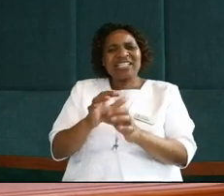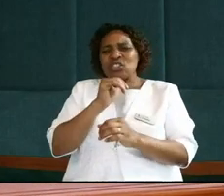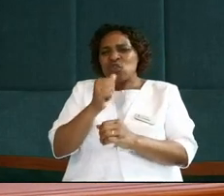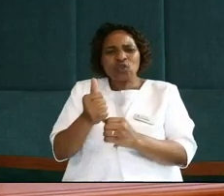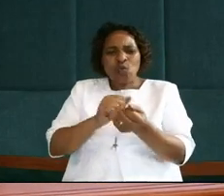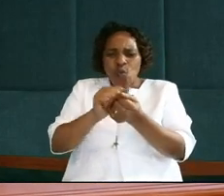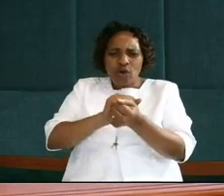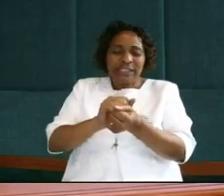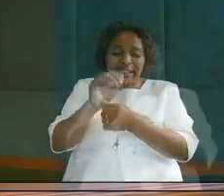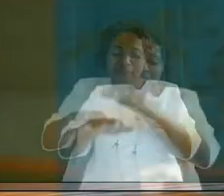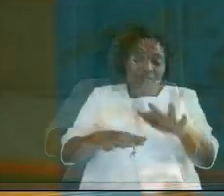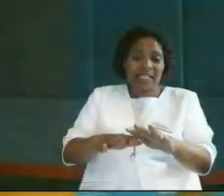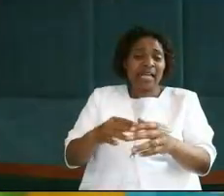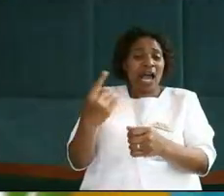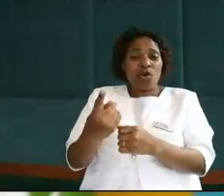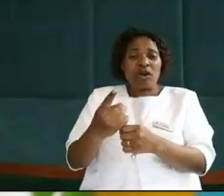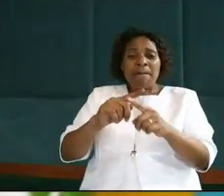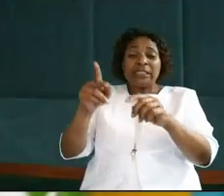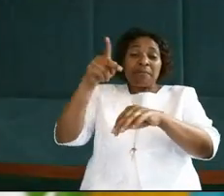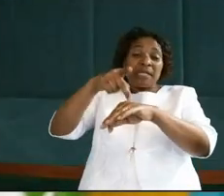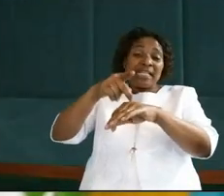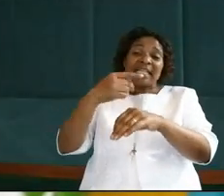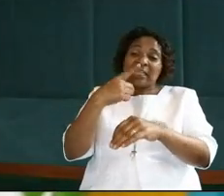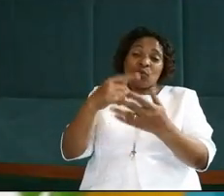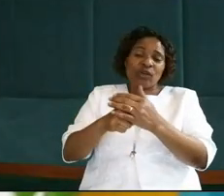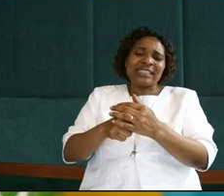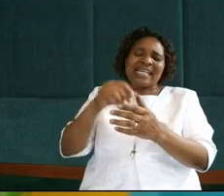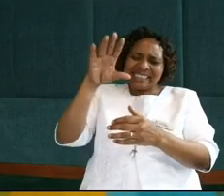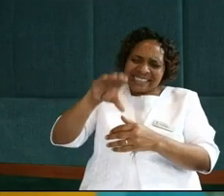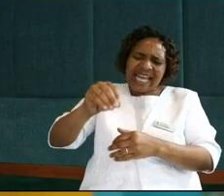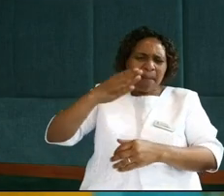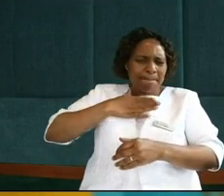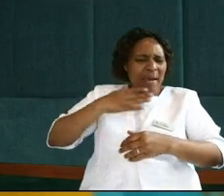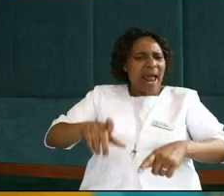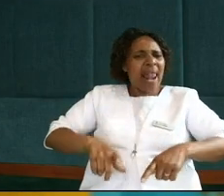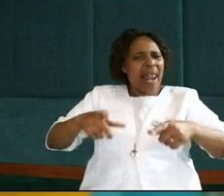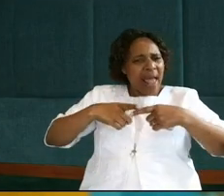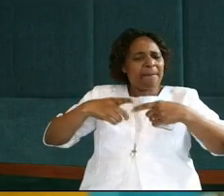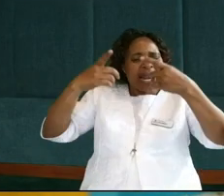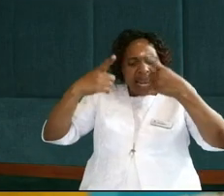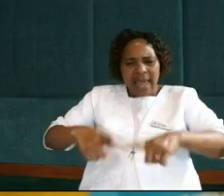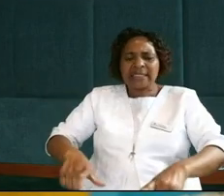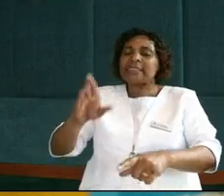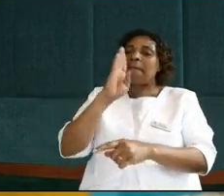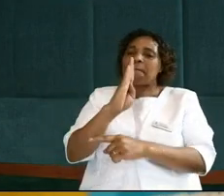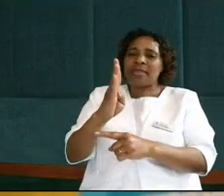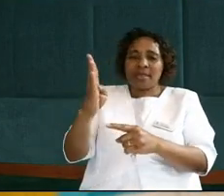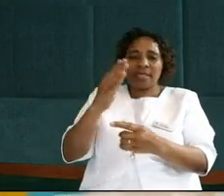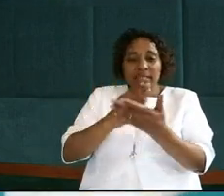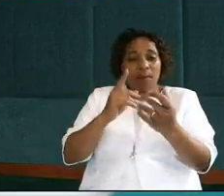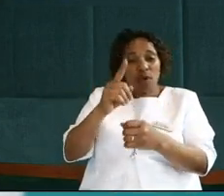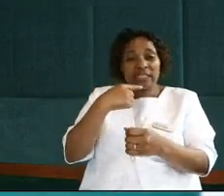also the hands, in other ones, Peter saying, Jesus, take my life and let it be, can somebody say amen?